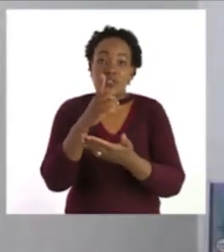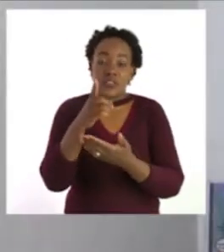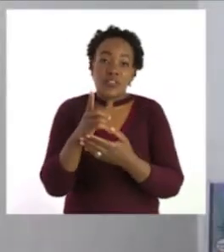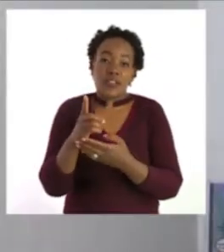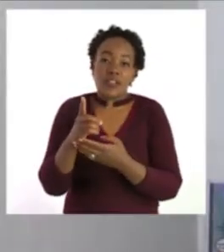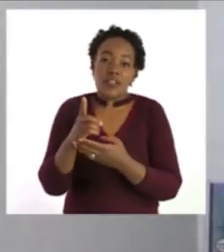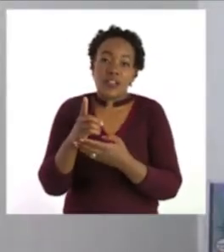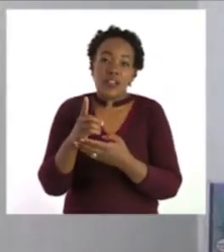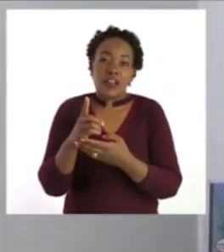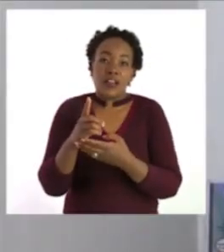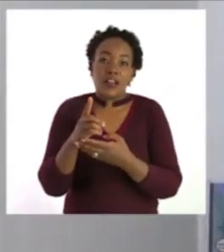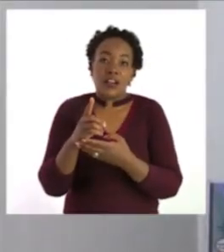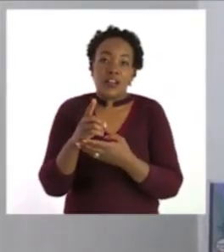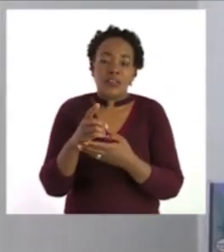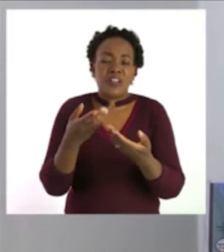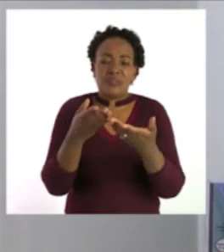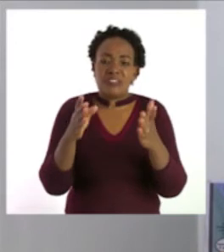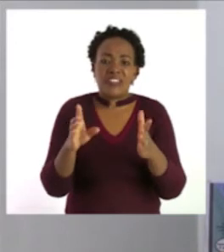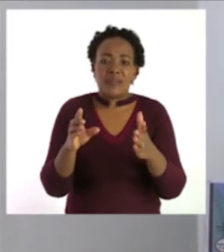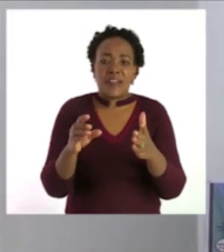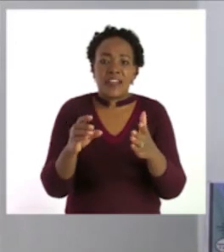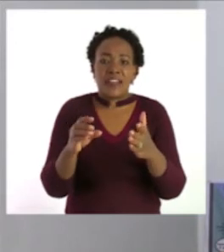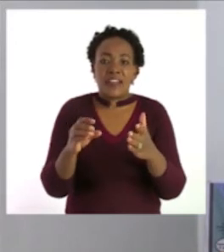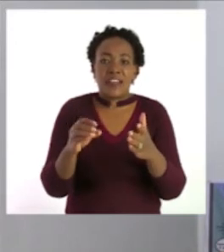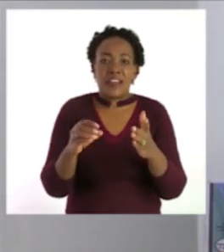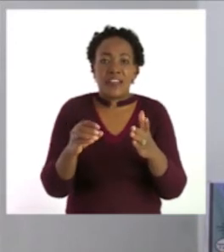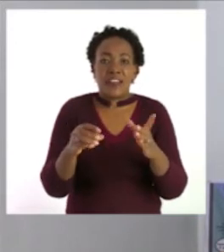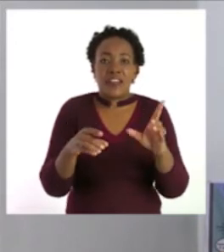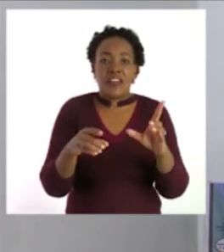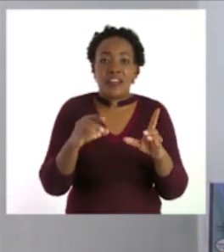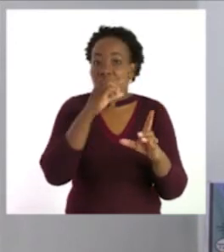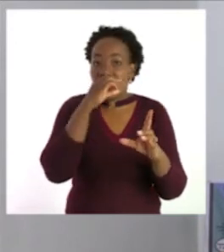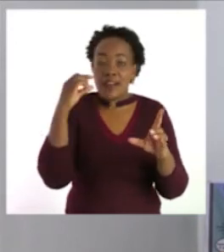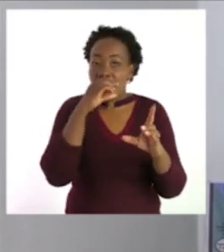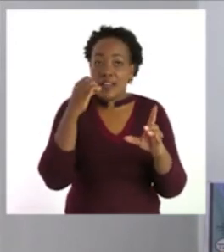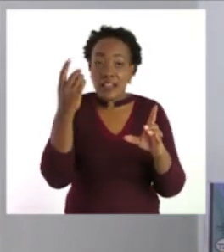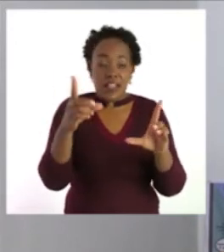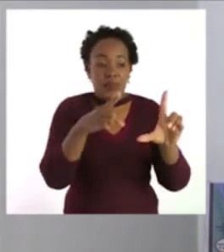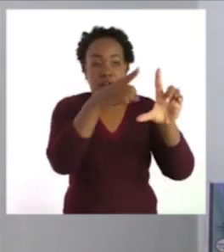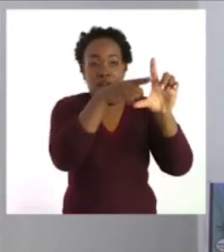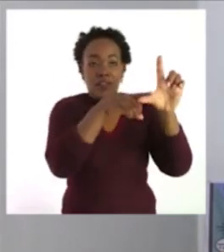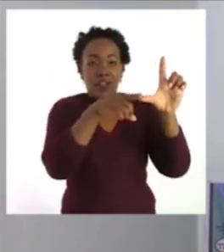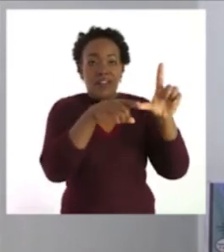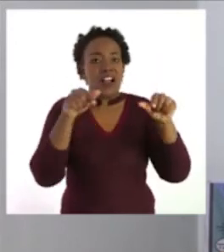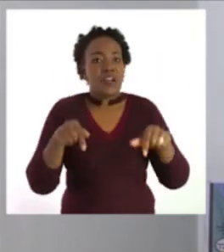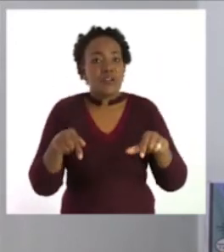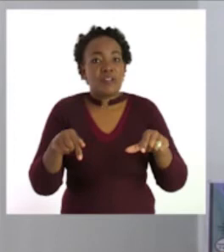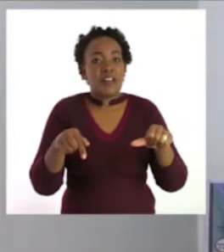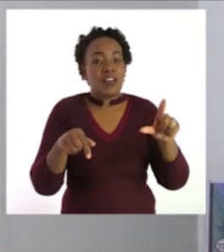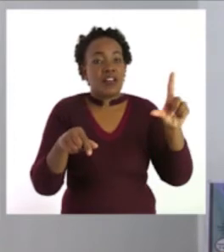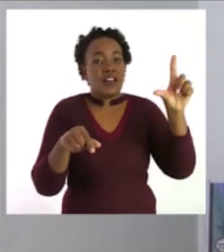And we want to start by naming the graph. Today, what we are going to